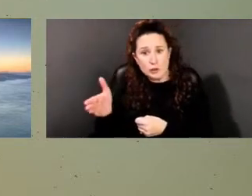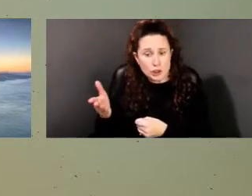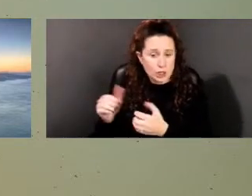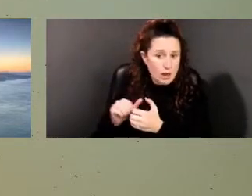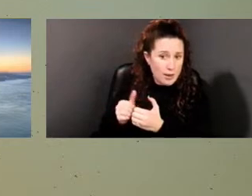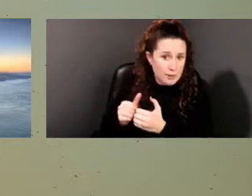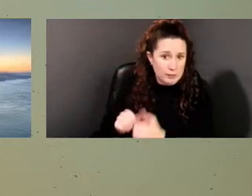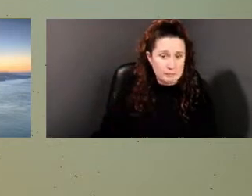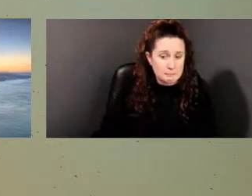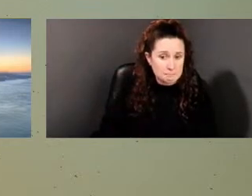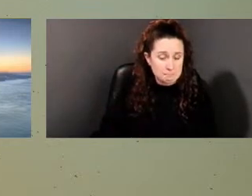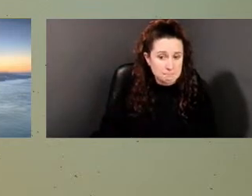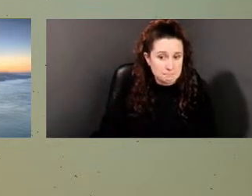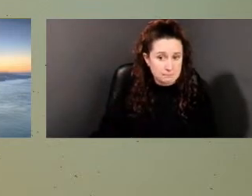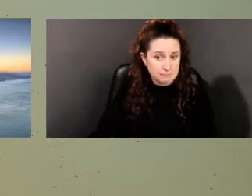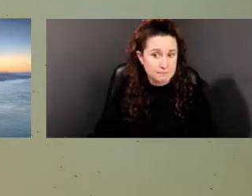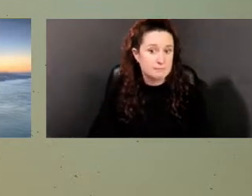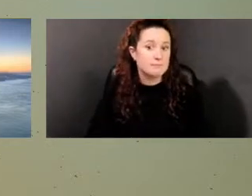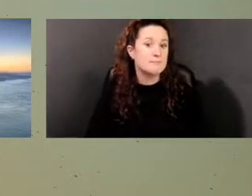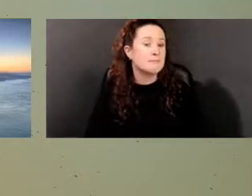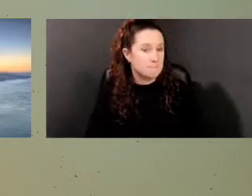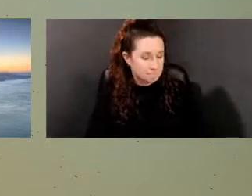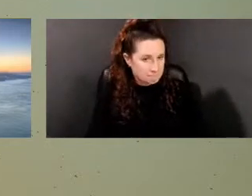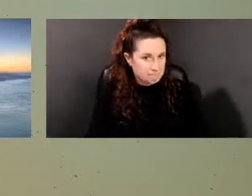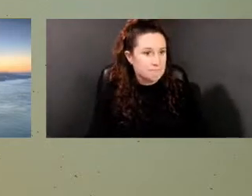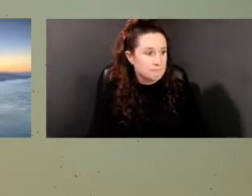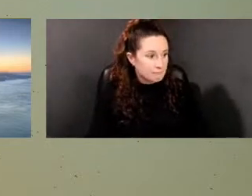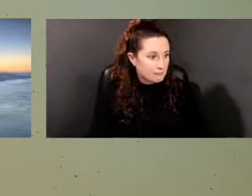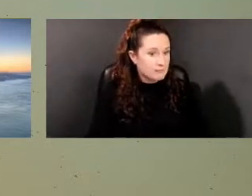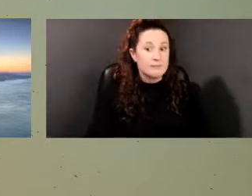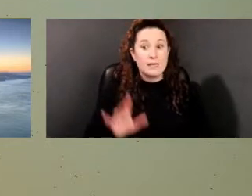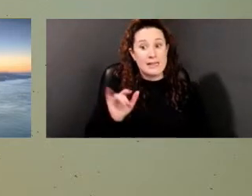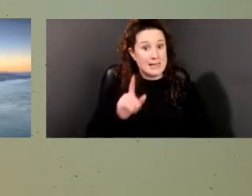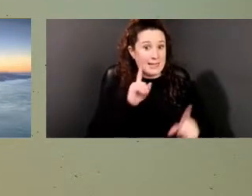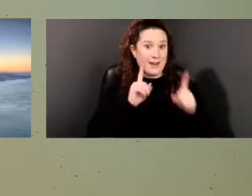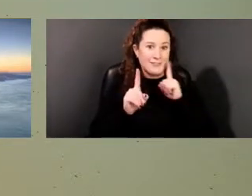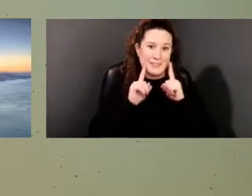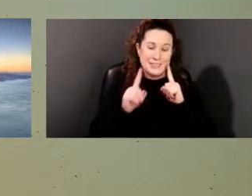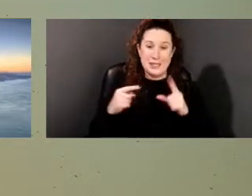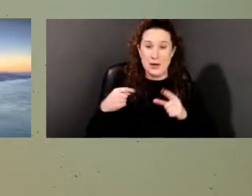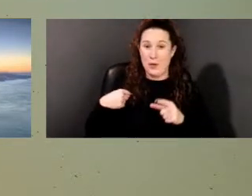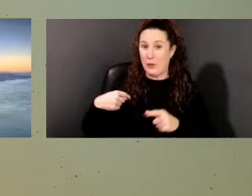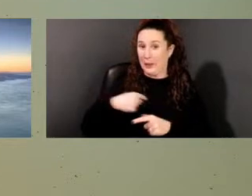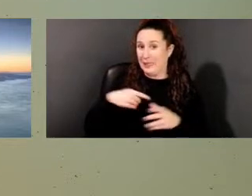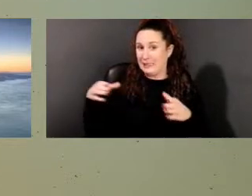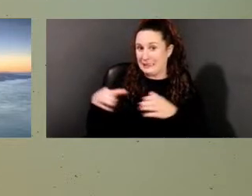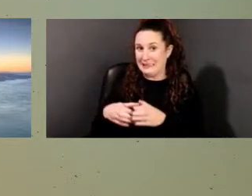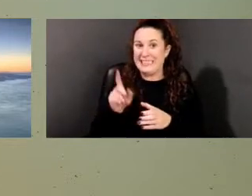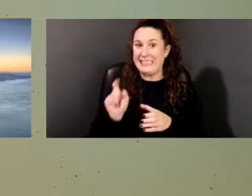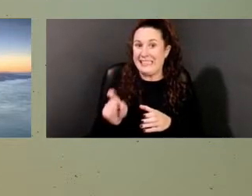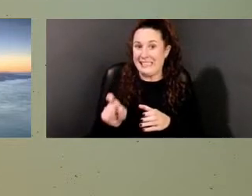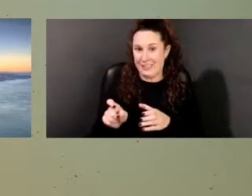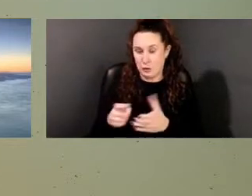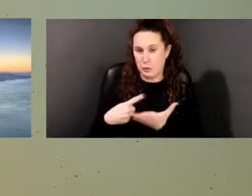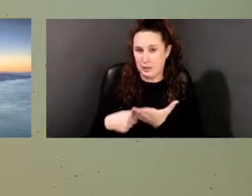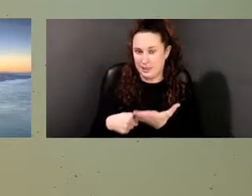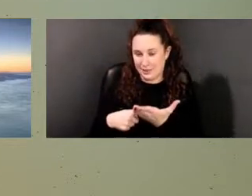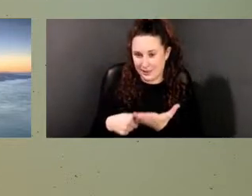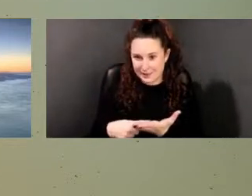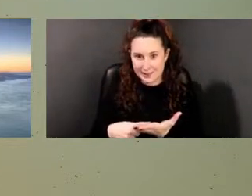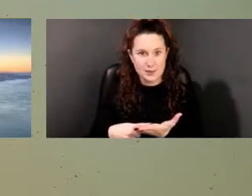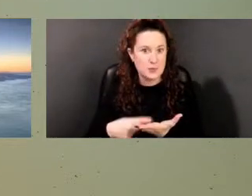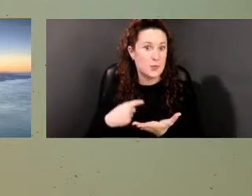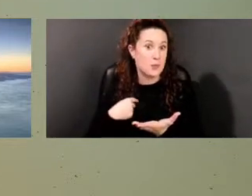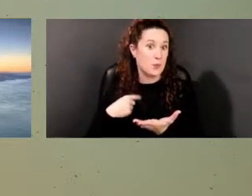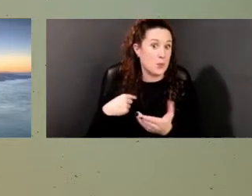ground? That's a conversation that we actually need to have. I think we were just so much in awe